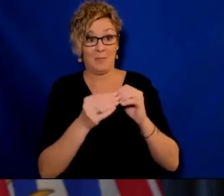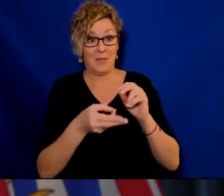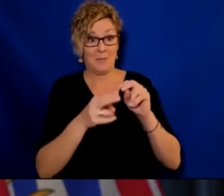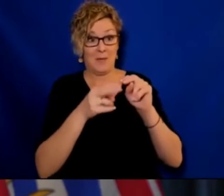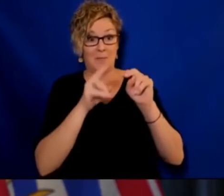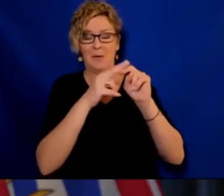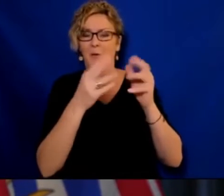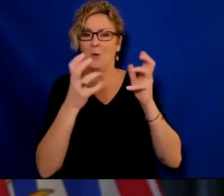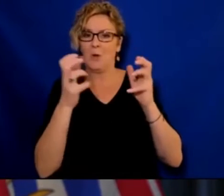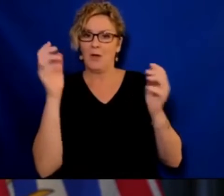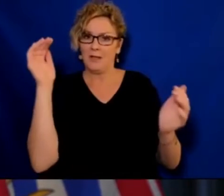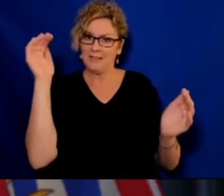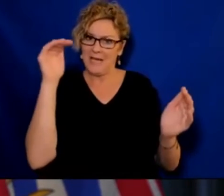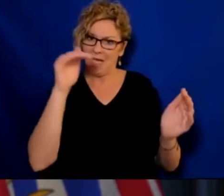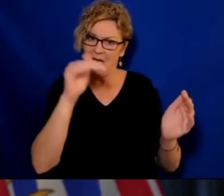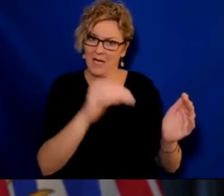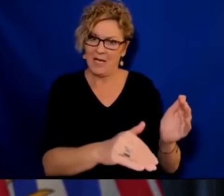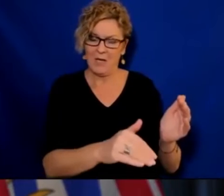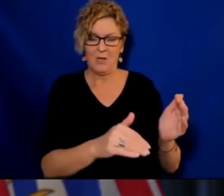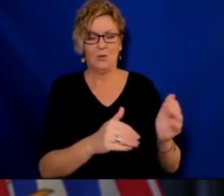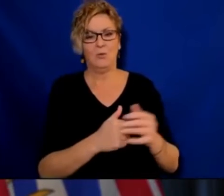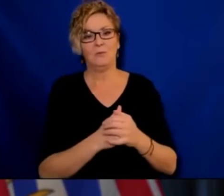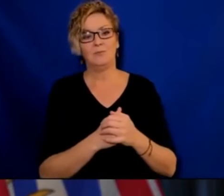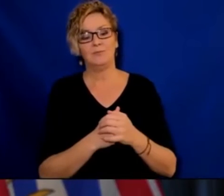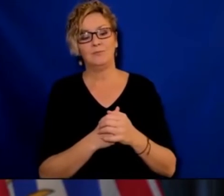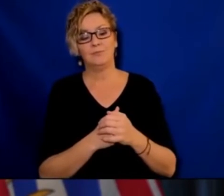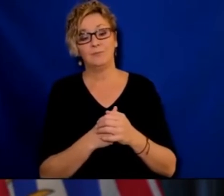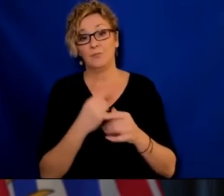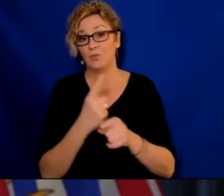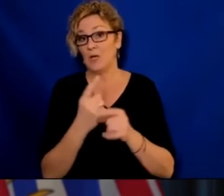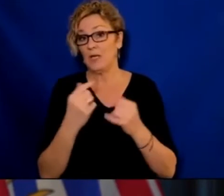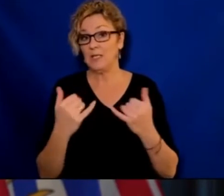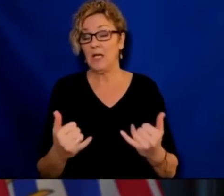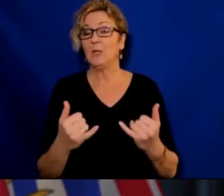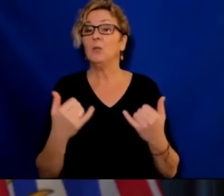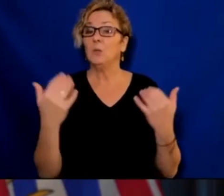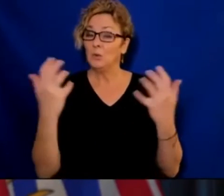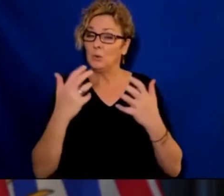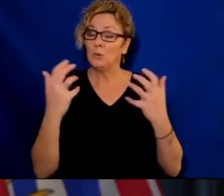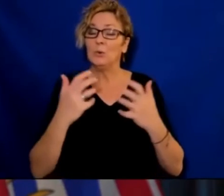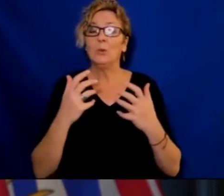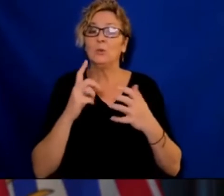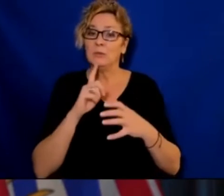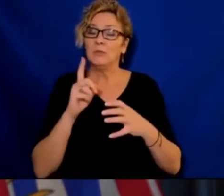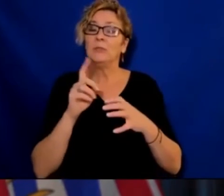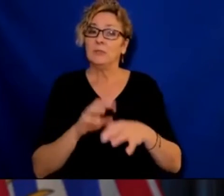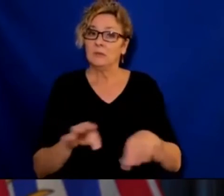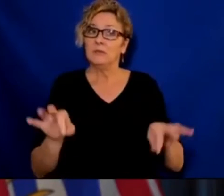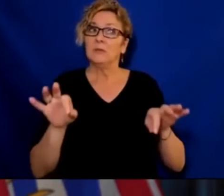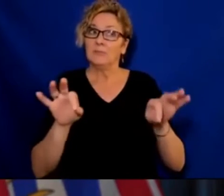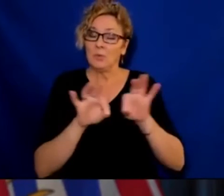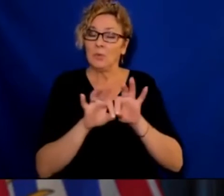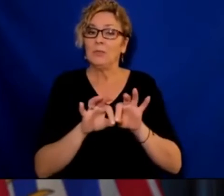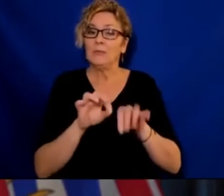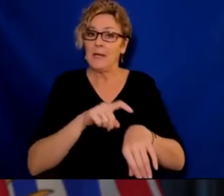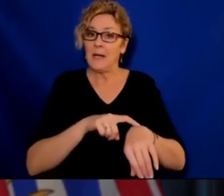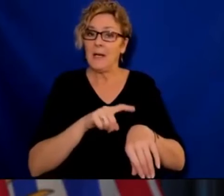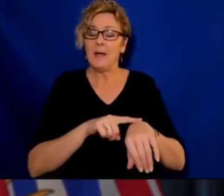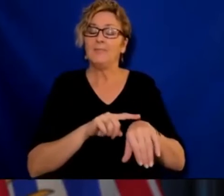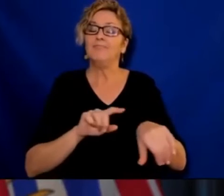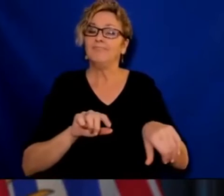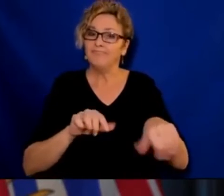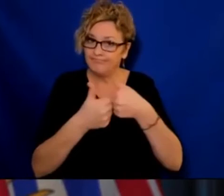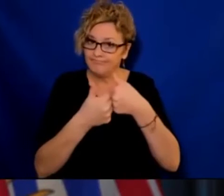This is the challenging time. Getting through this surge in new cases and through this